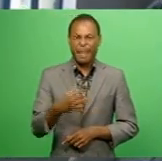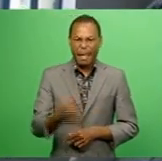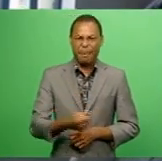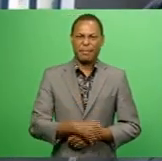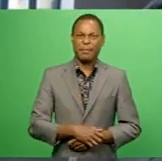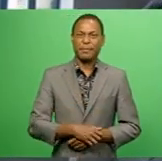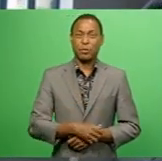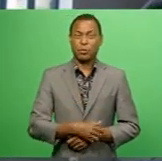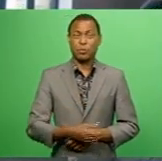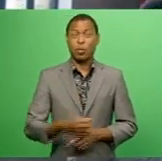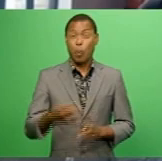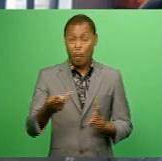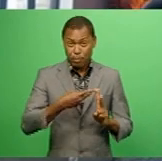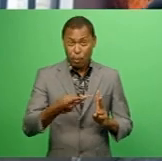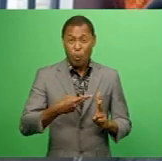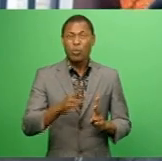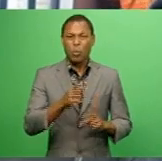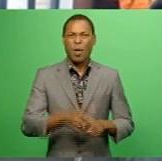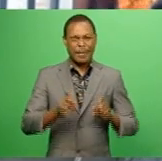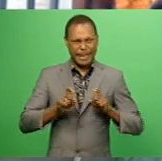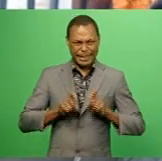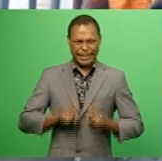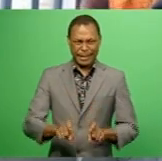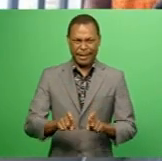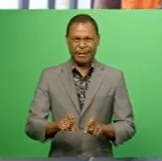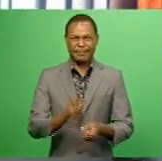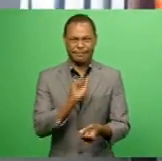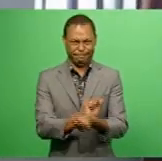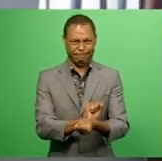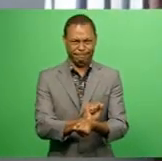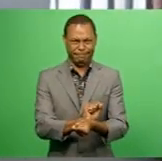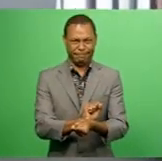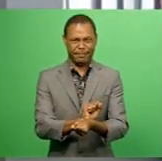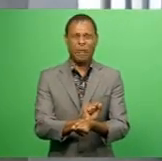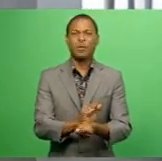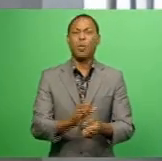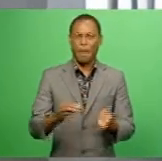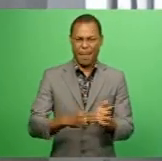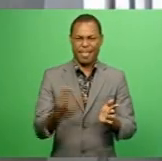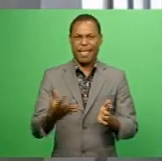have been further remanded in custody. The matter has been adjourned to Monday.